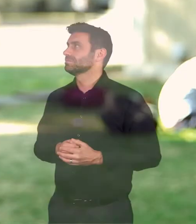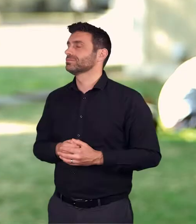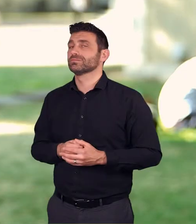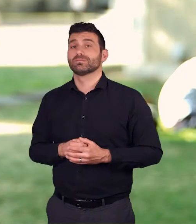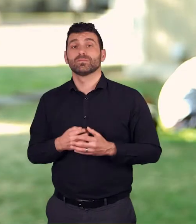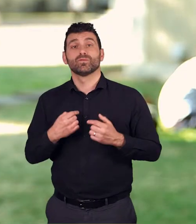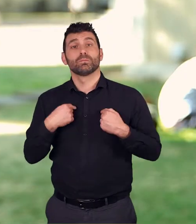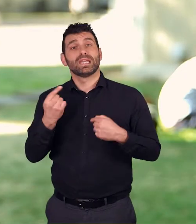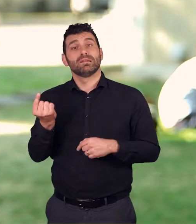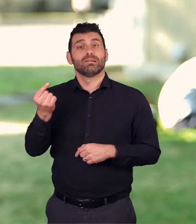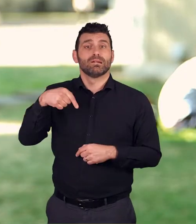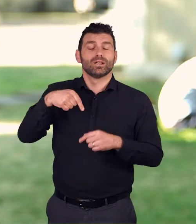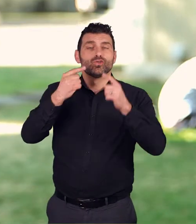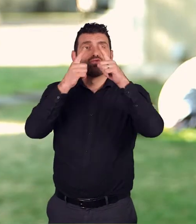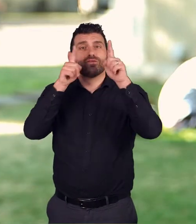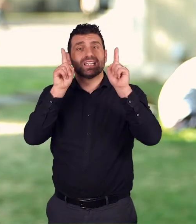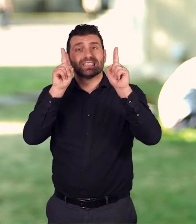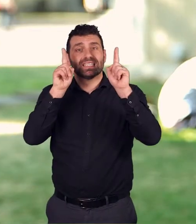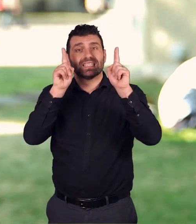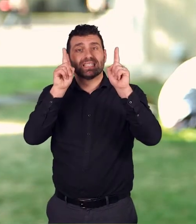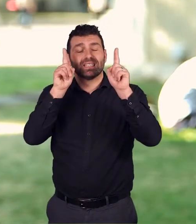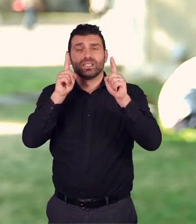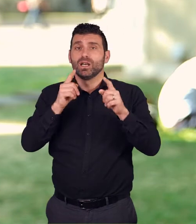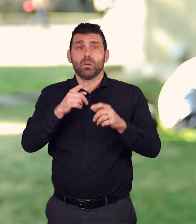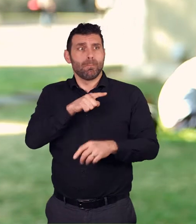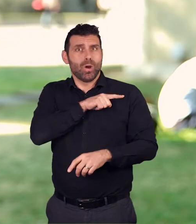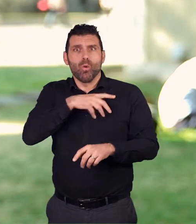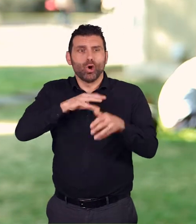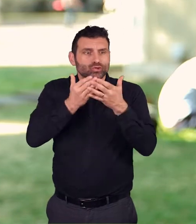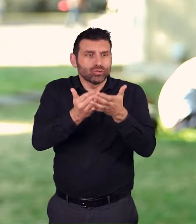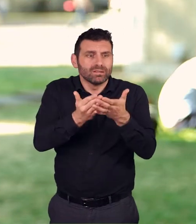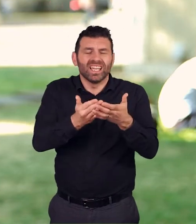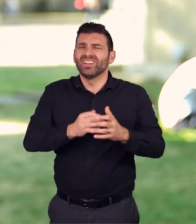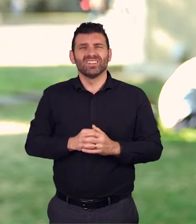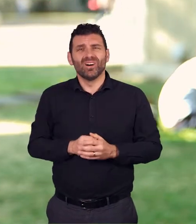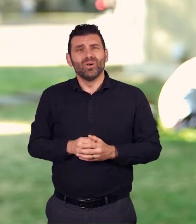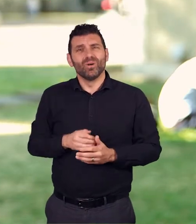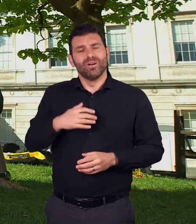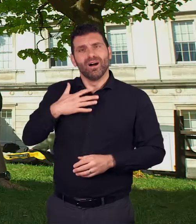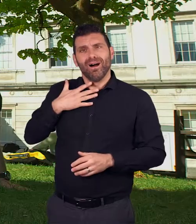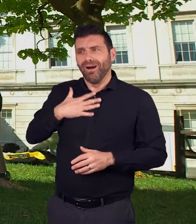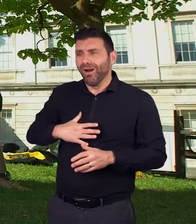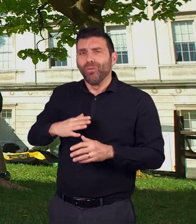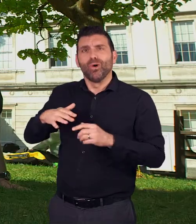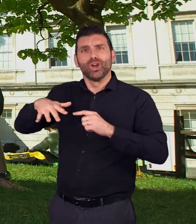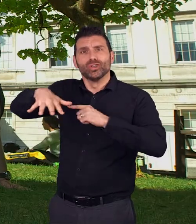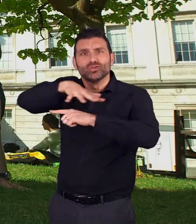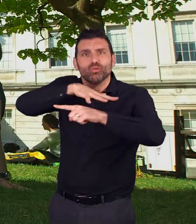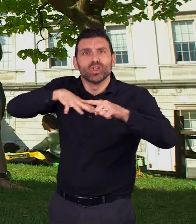coming to university isn't just an academic enterprise it's also a social enterprise it's a